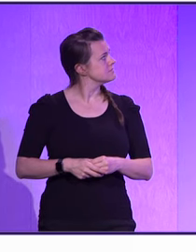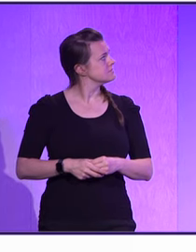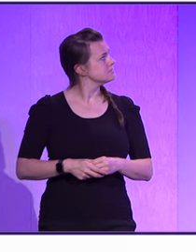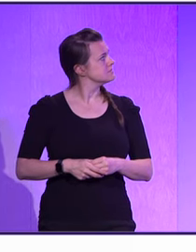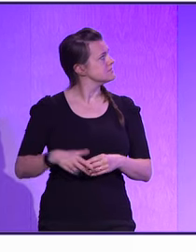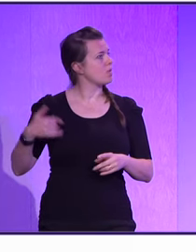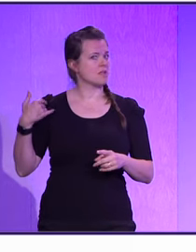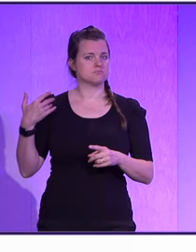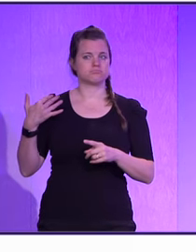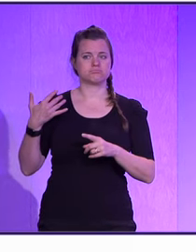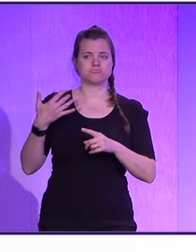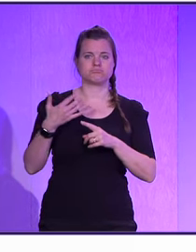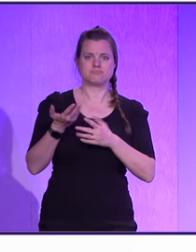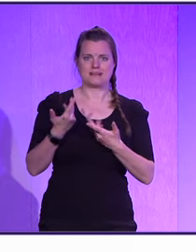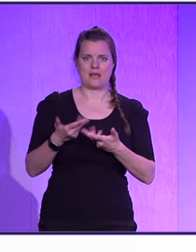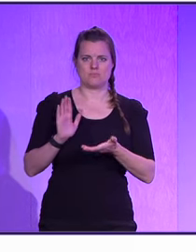So, this brings us to this.